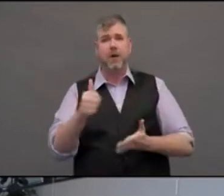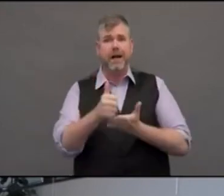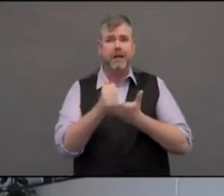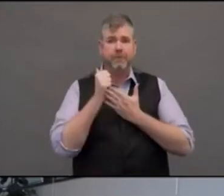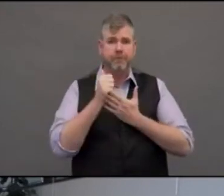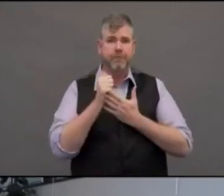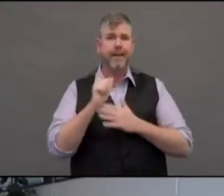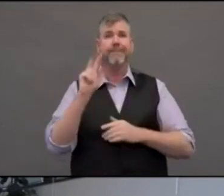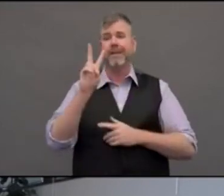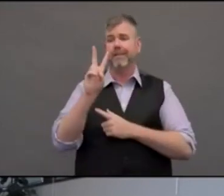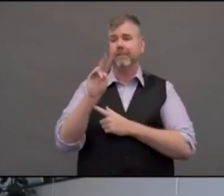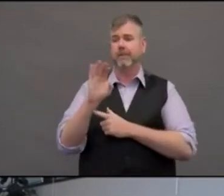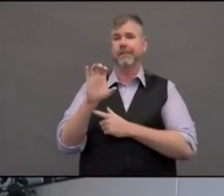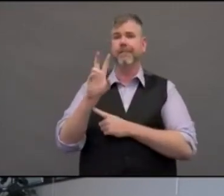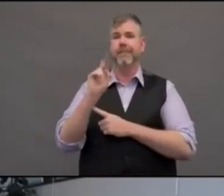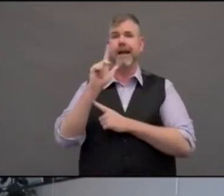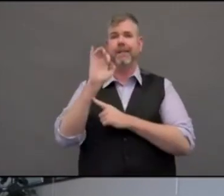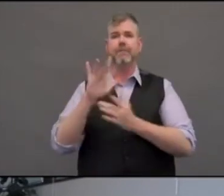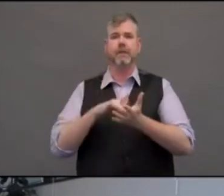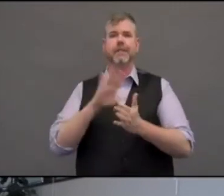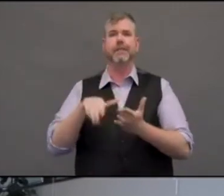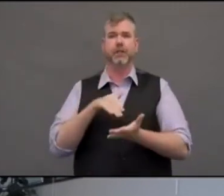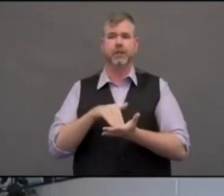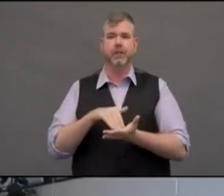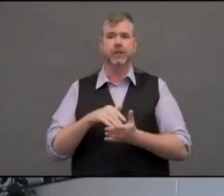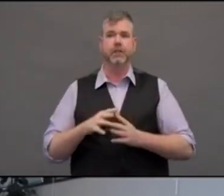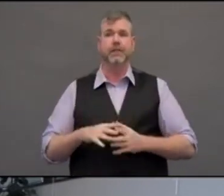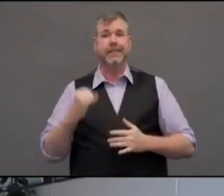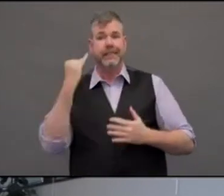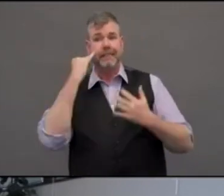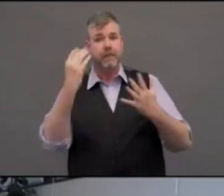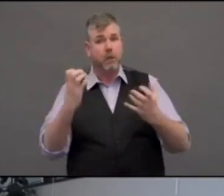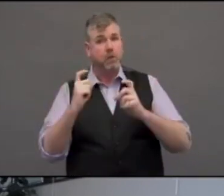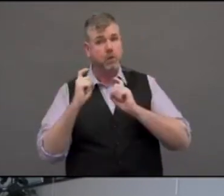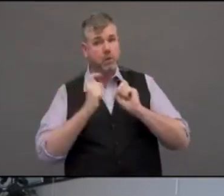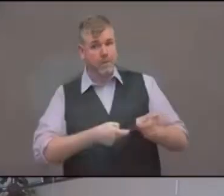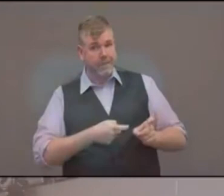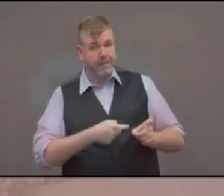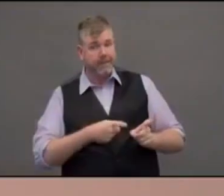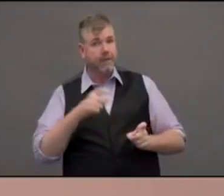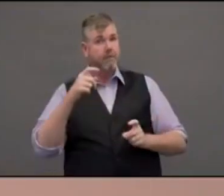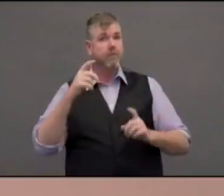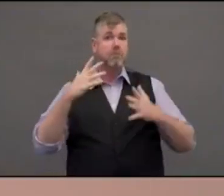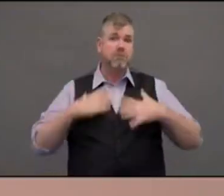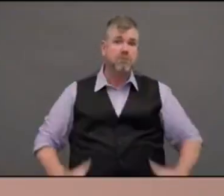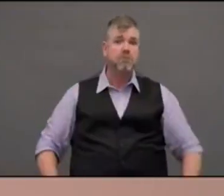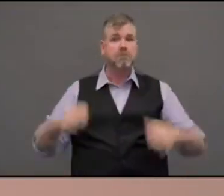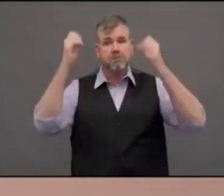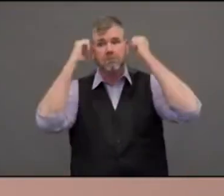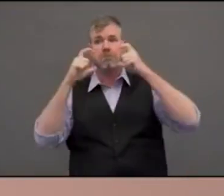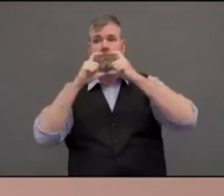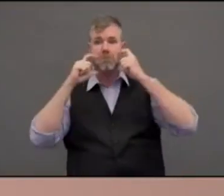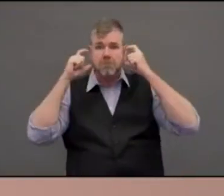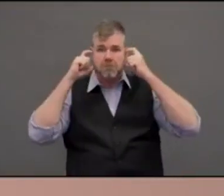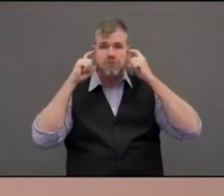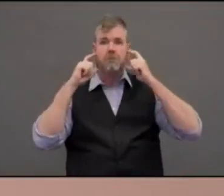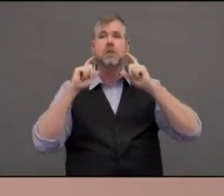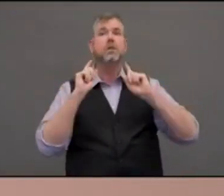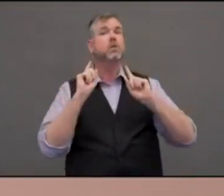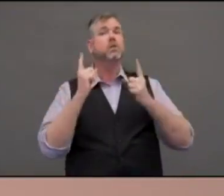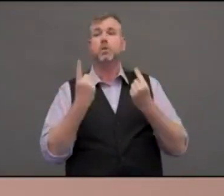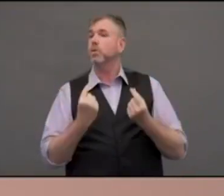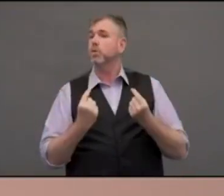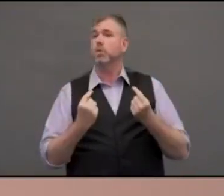to make a donation of personal protective equipment for health care workers Valleywide or to make a financial contribution, go to vmcfoundation